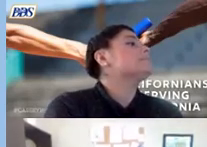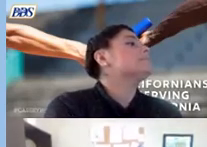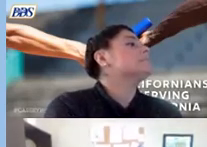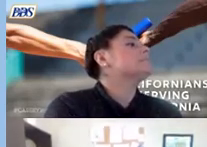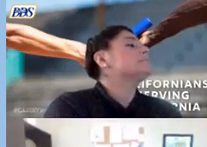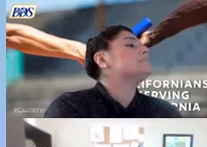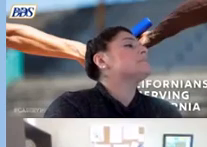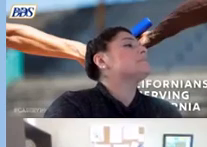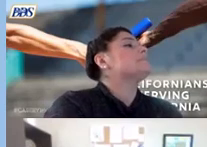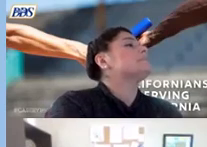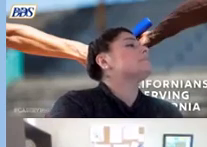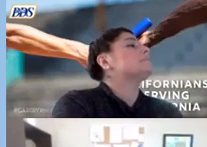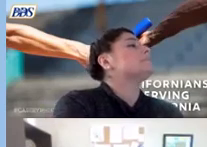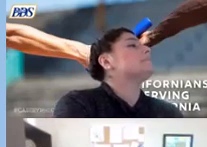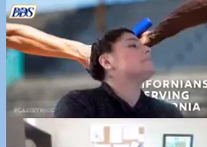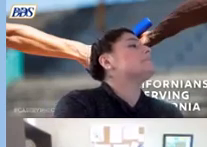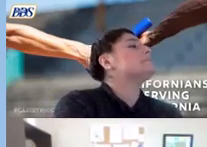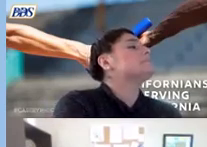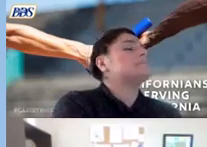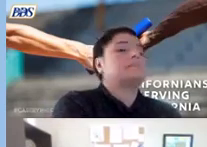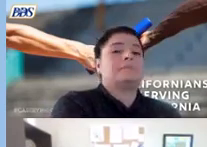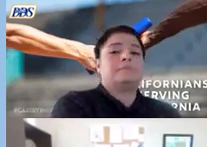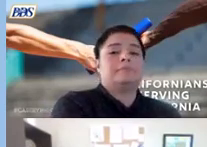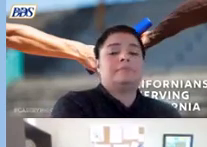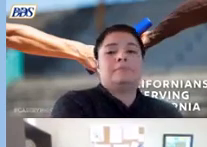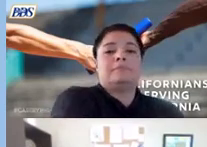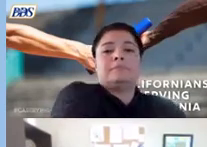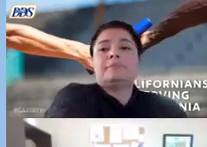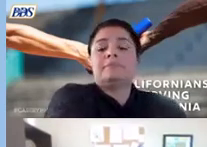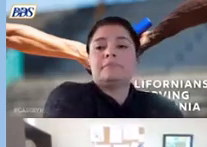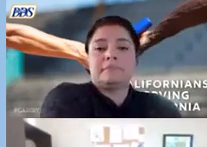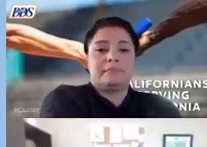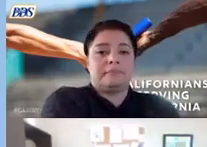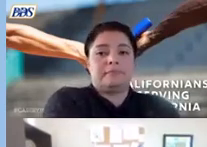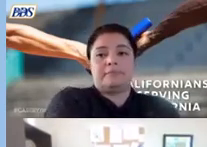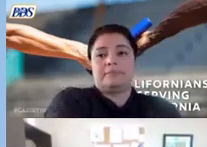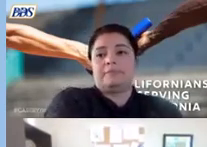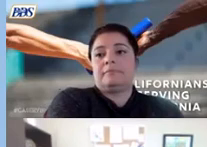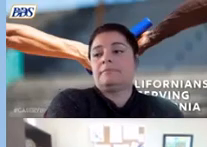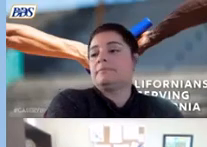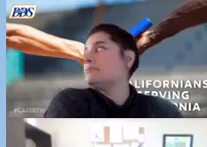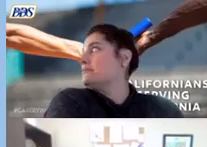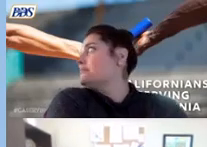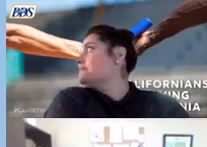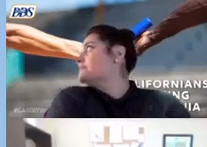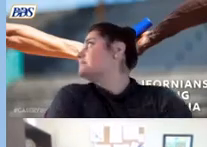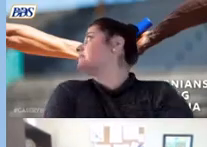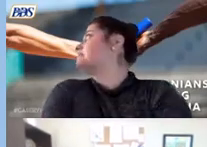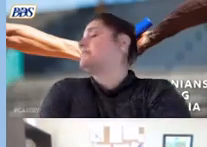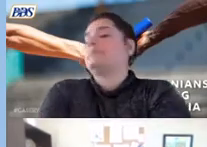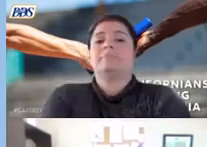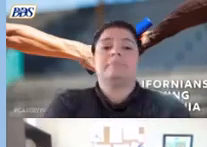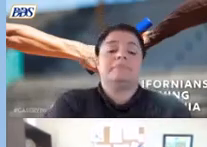a little information on what's included in this purchase of service data um it is